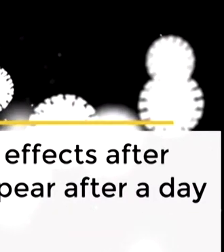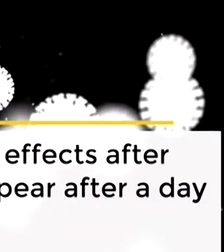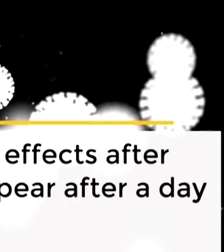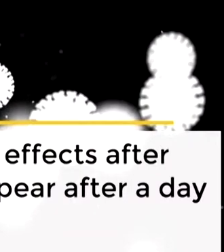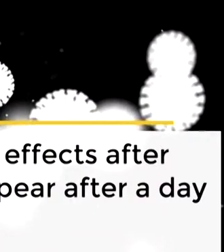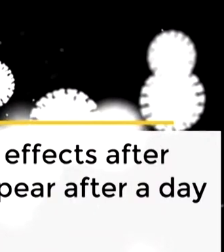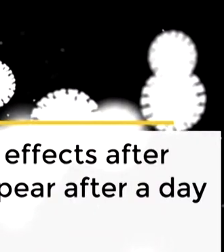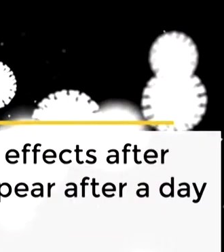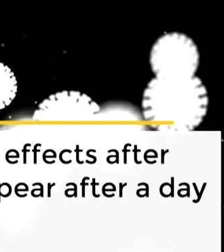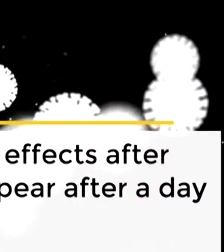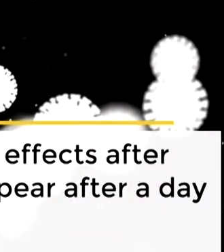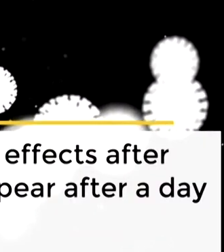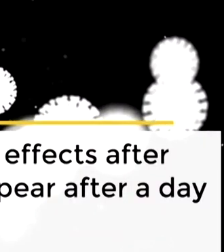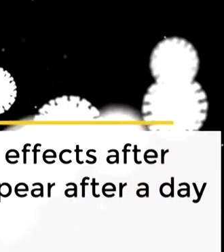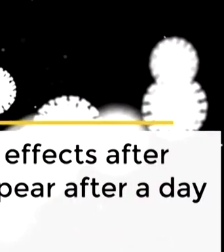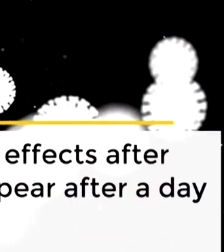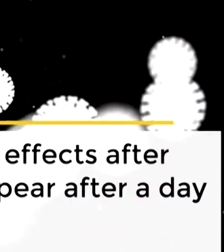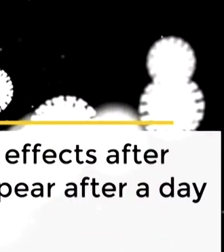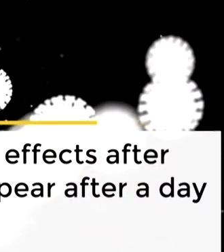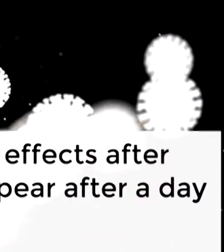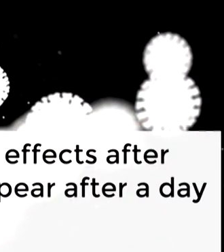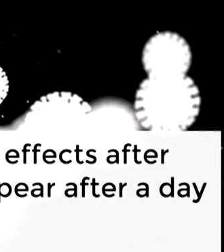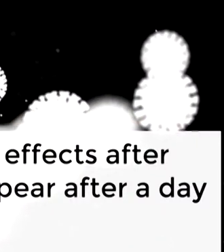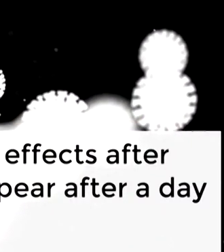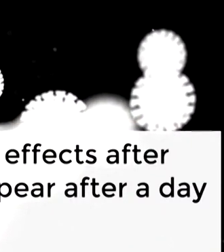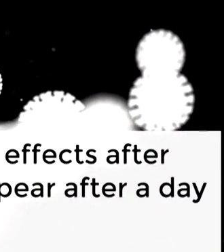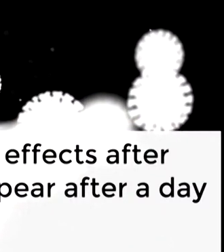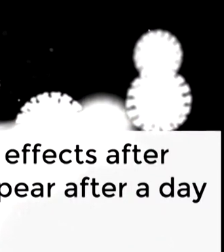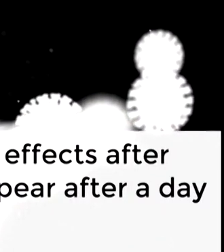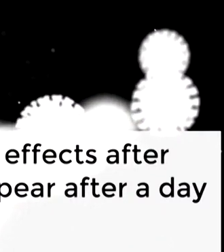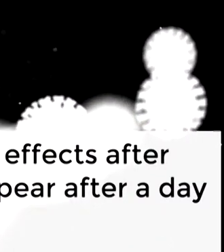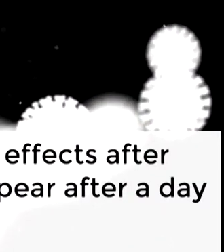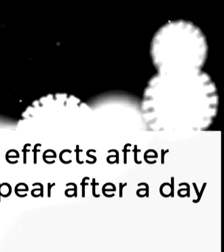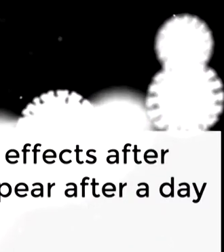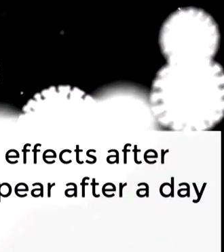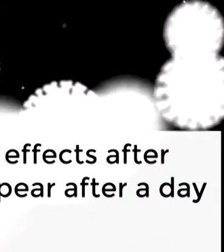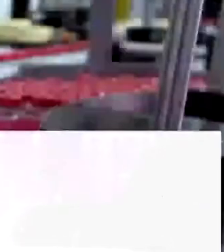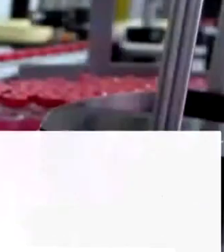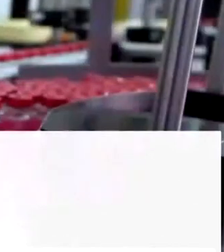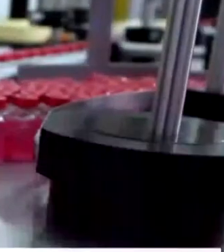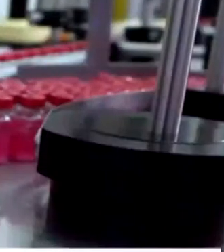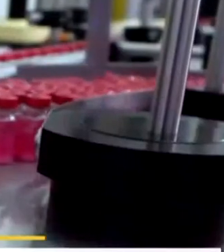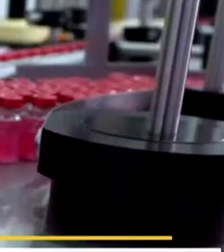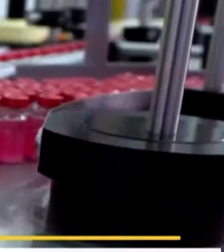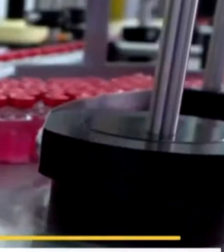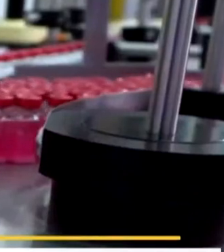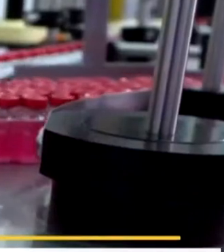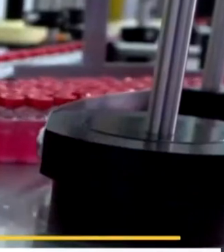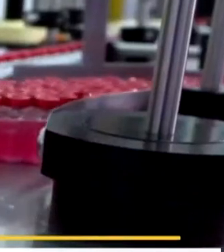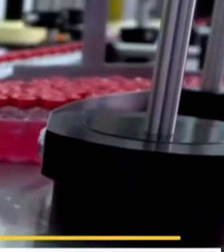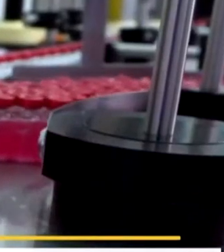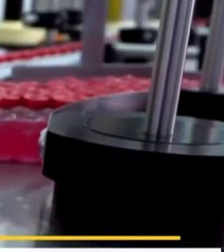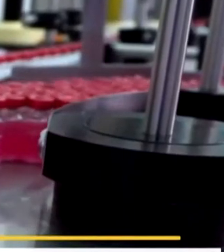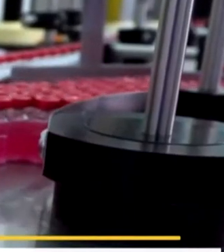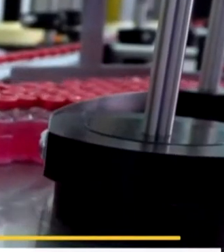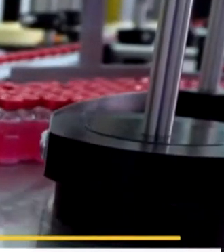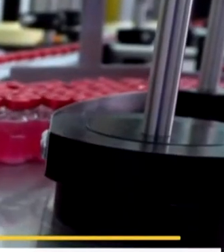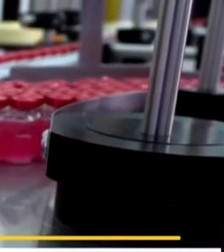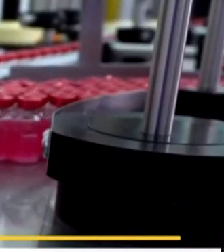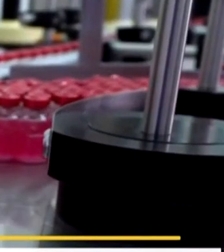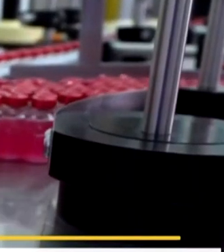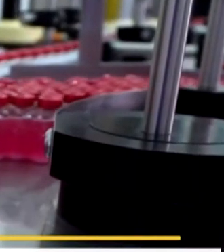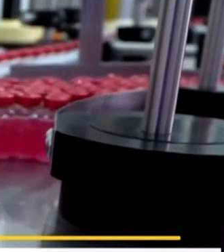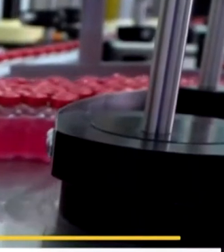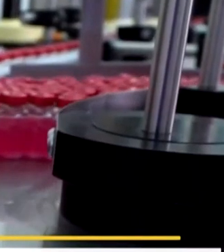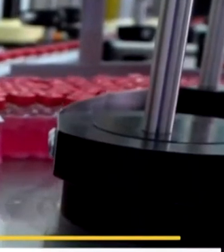to the vaccine is like a training mission for the real fight. Once you're fully vaccinated, if you were infected by the